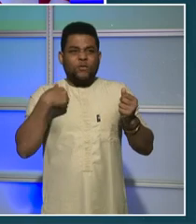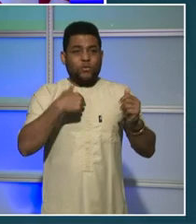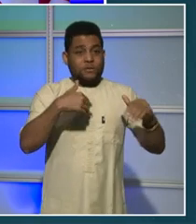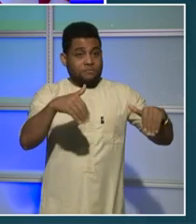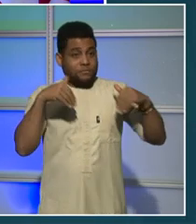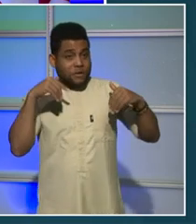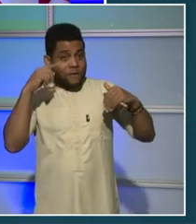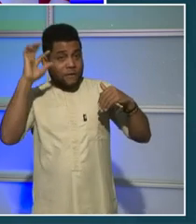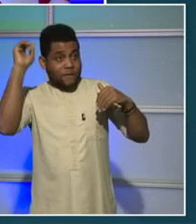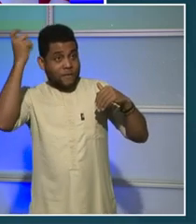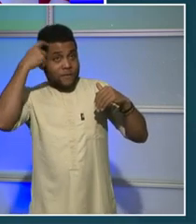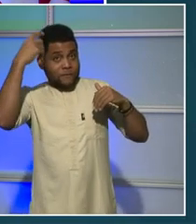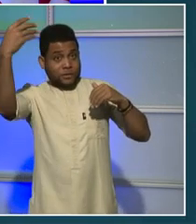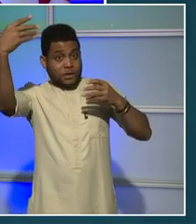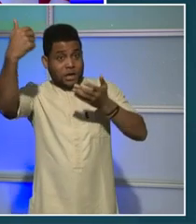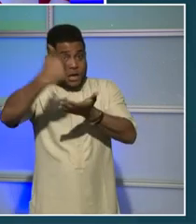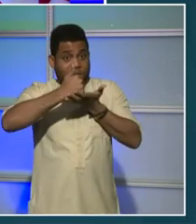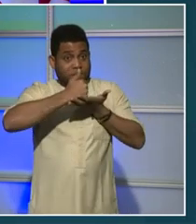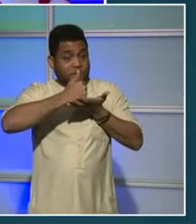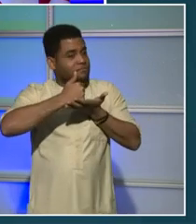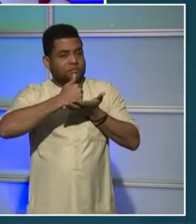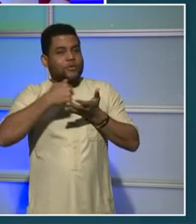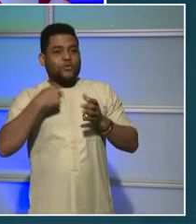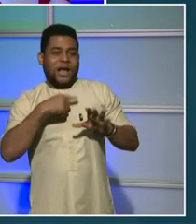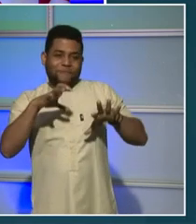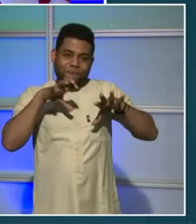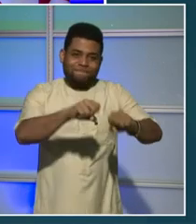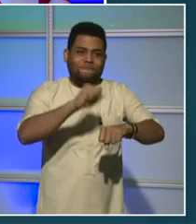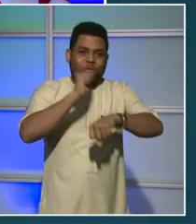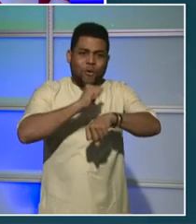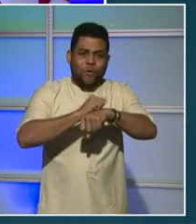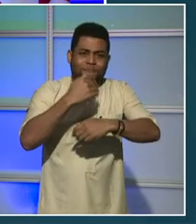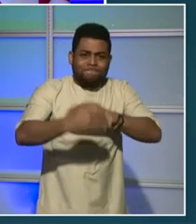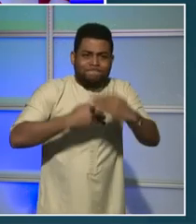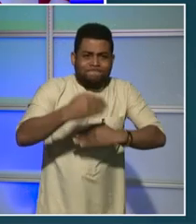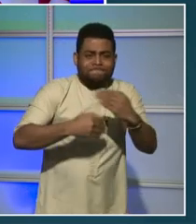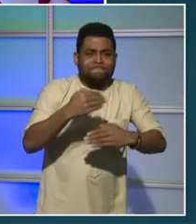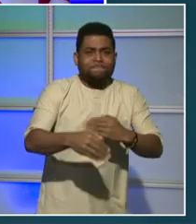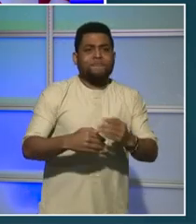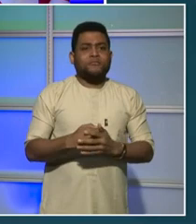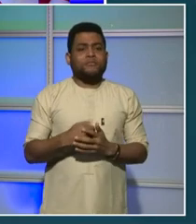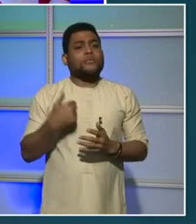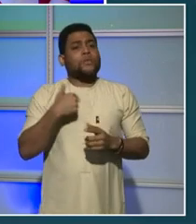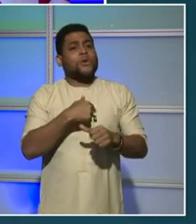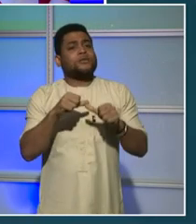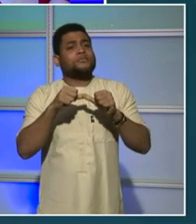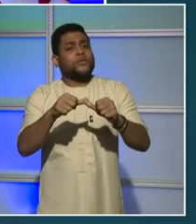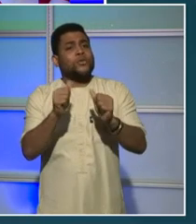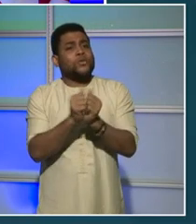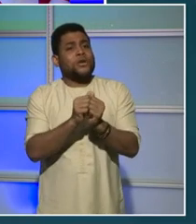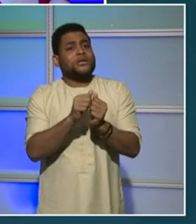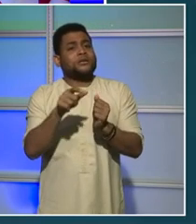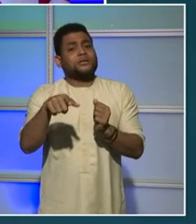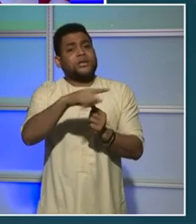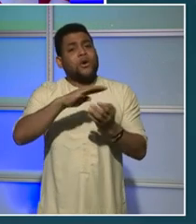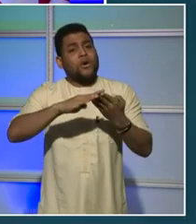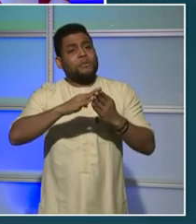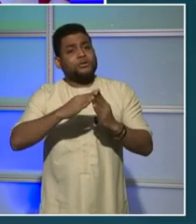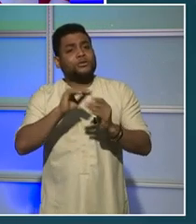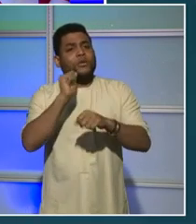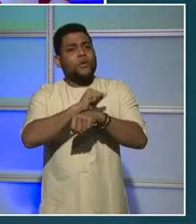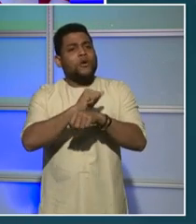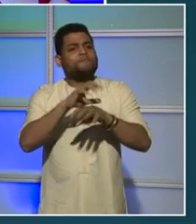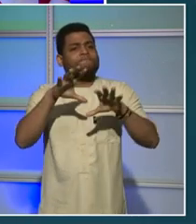government to fix it. So we will continue to invest in programs and organizations that are working proactively to combat gun